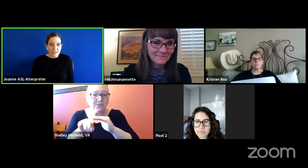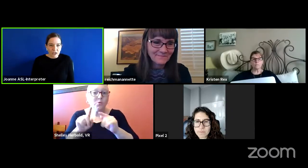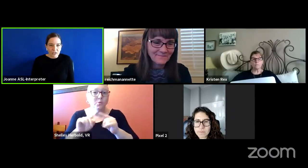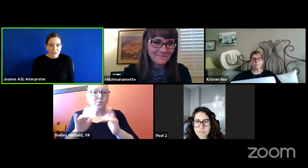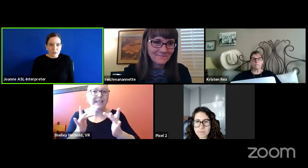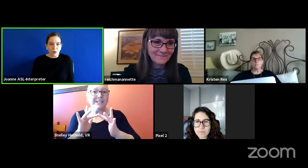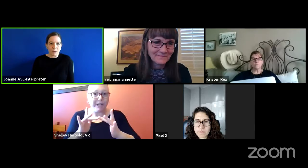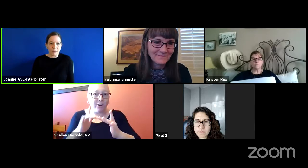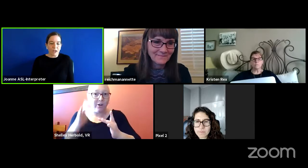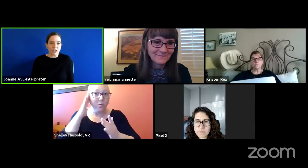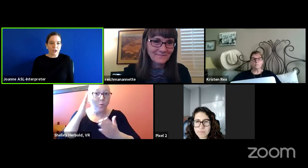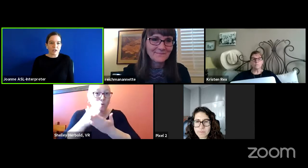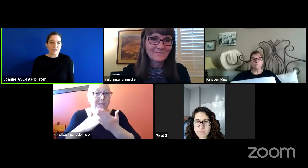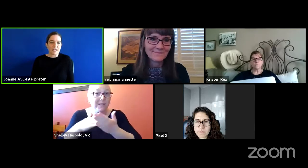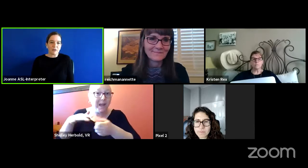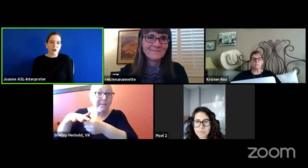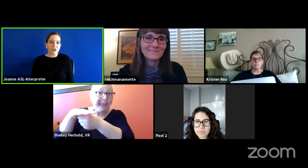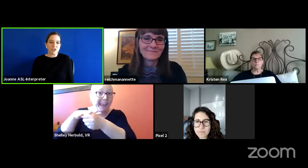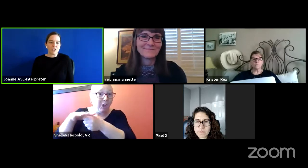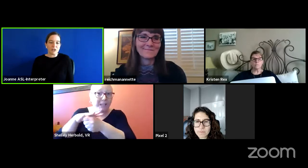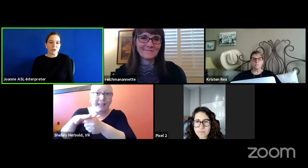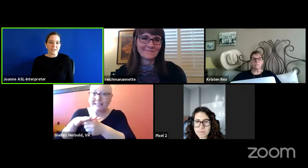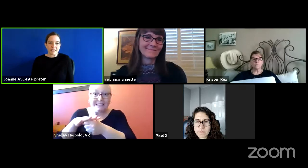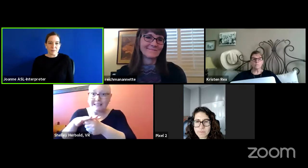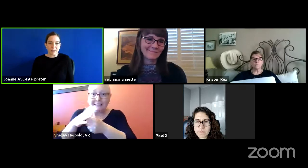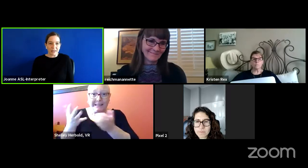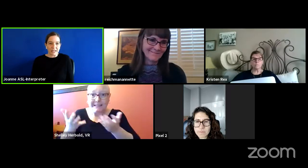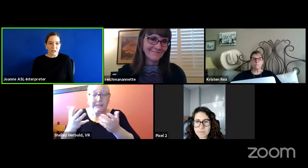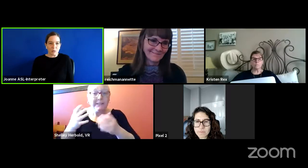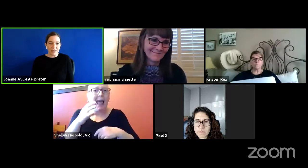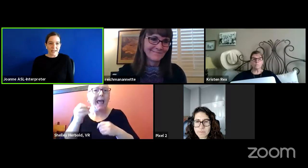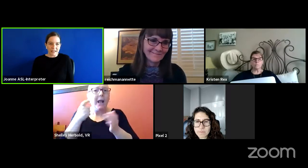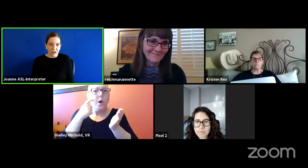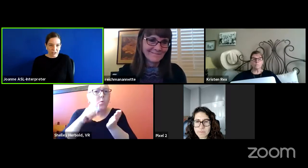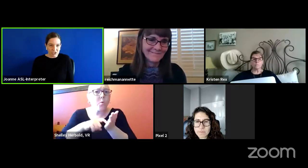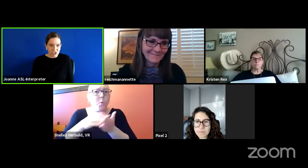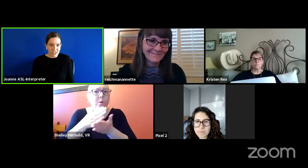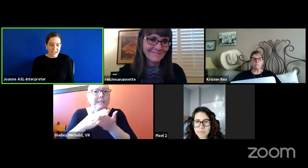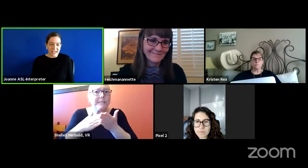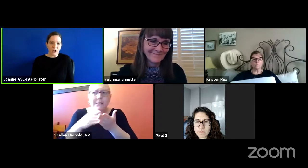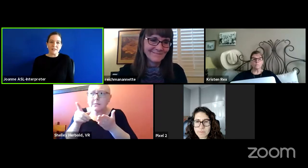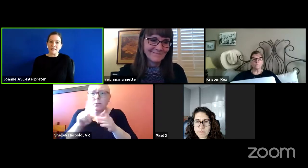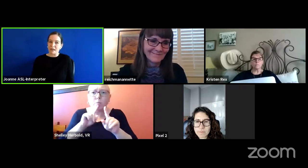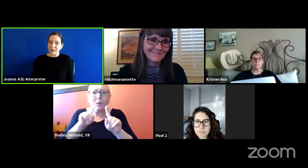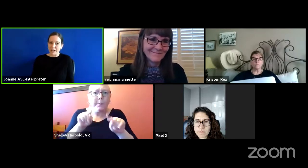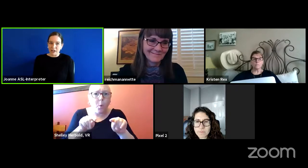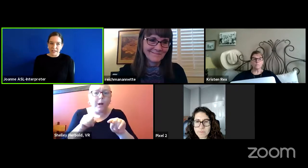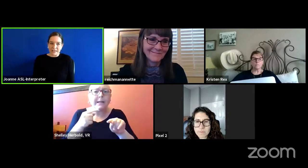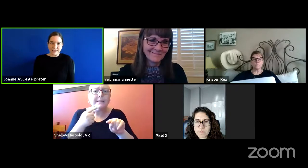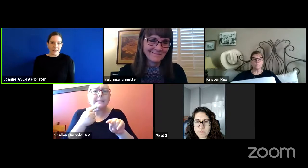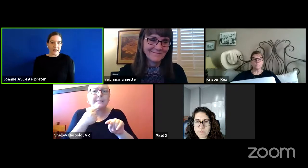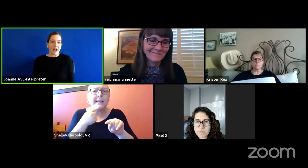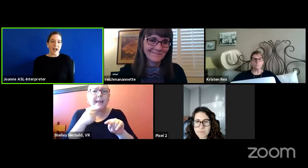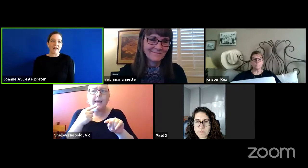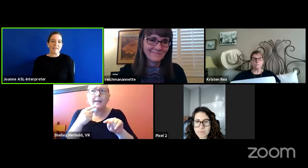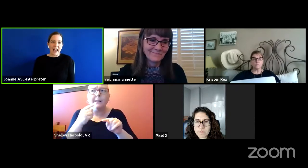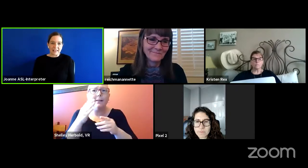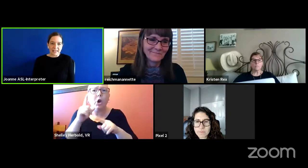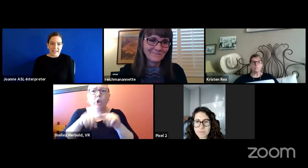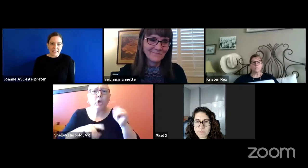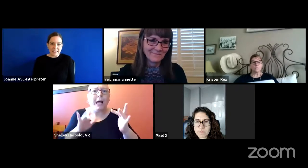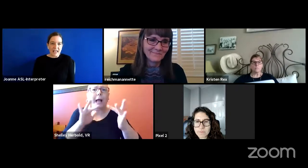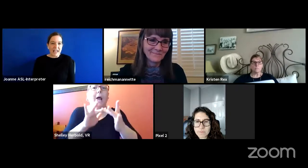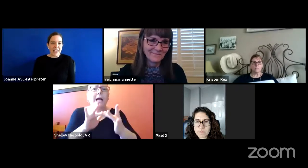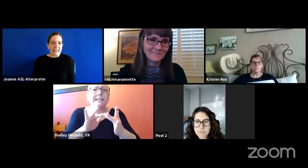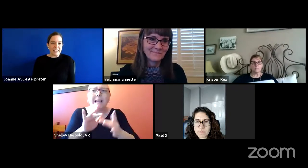concerns or barriers in regards to accessibility with technology. I know in some areas they may not have